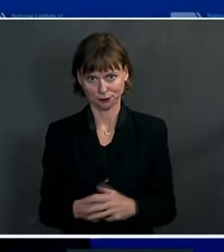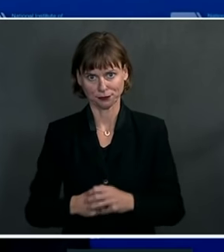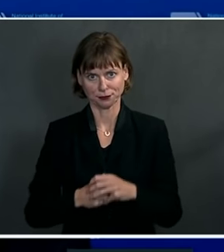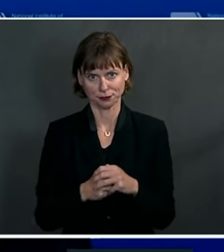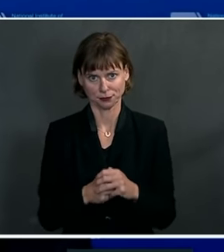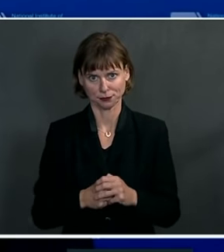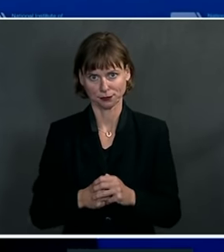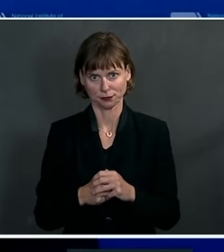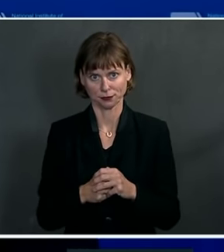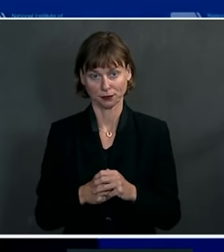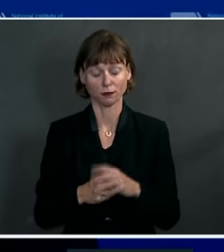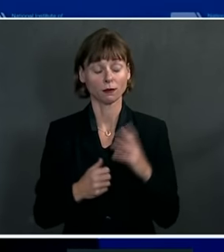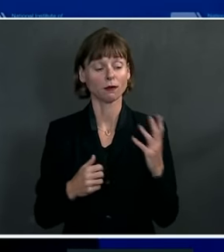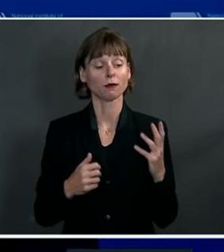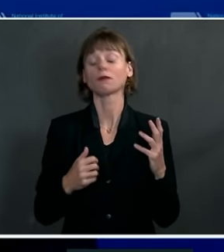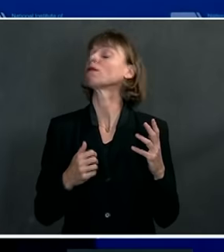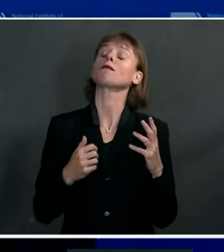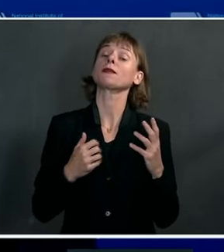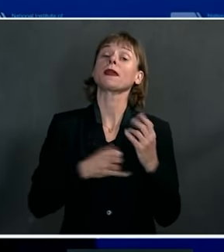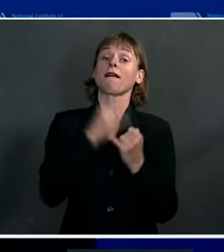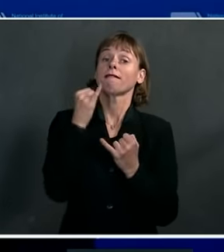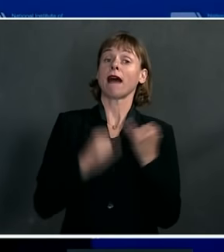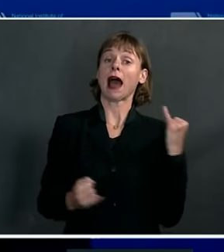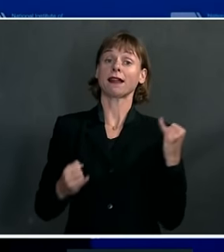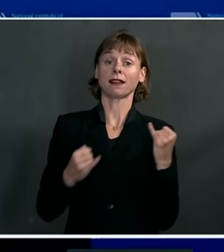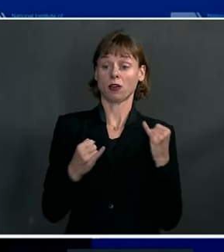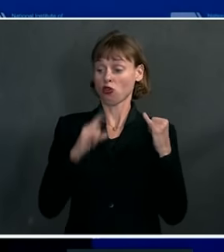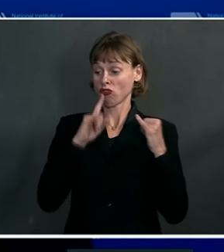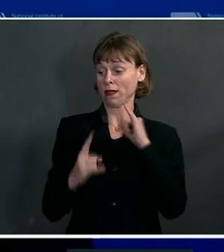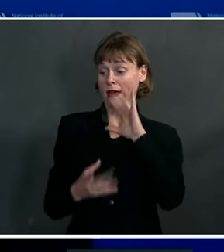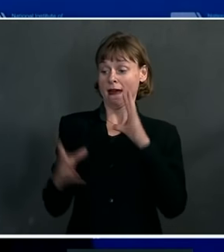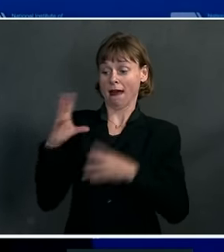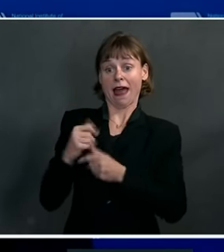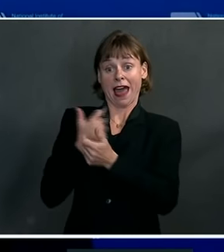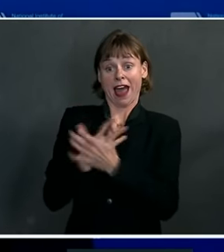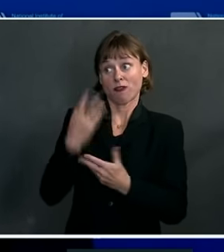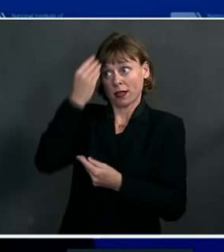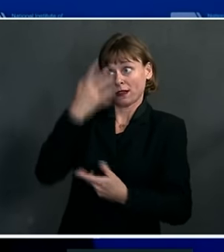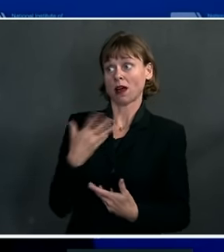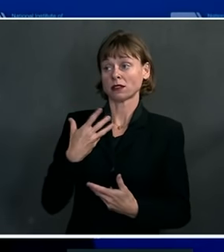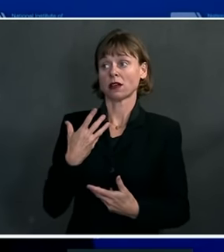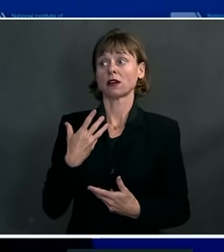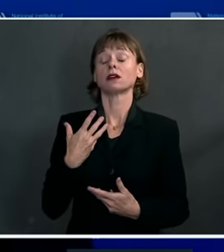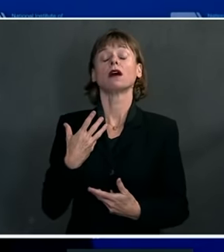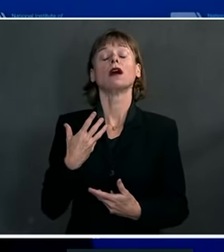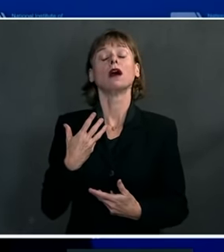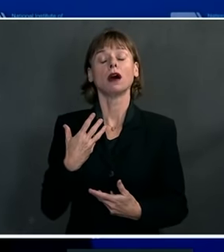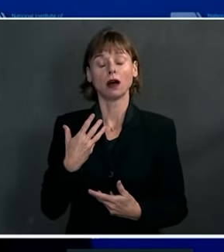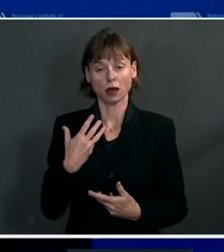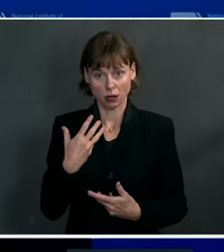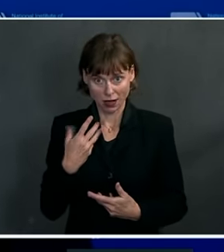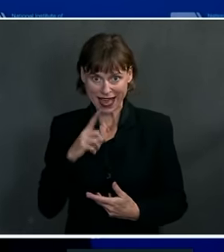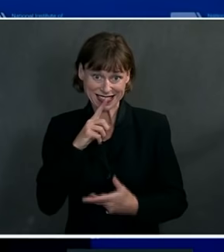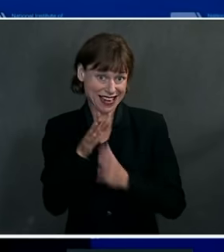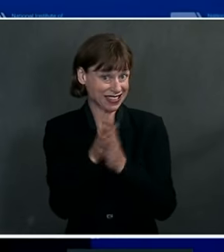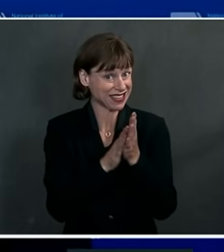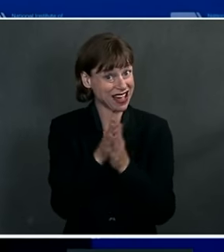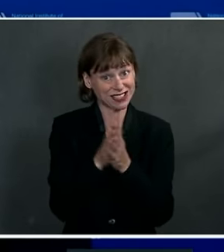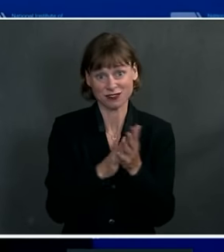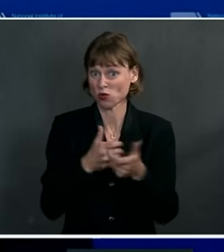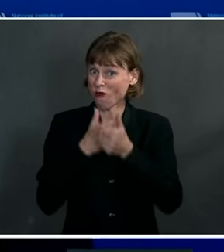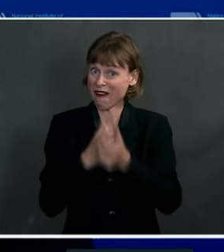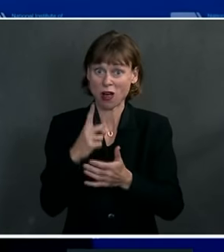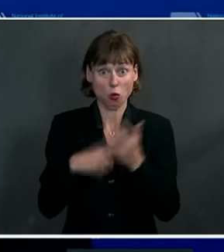And finally, this all tells us that it is an incentive to do what we've been saying all